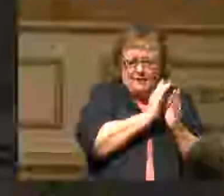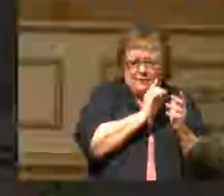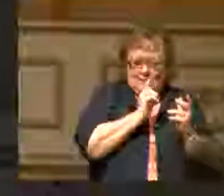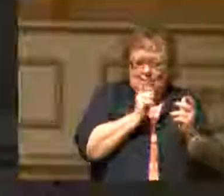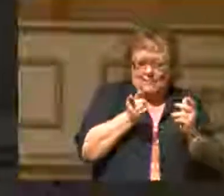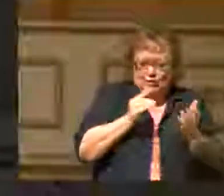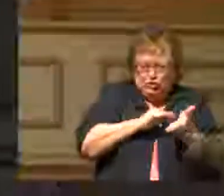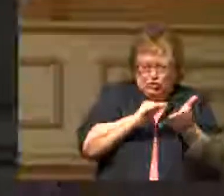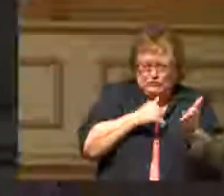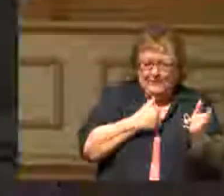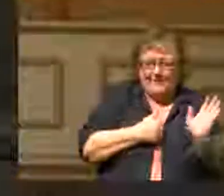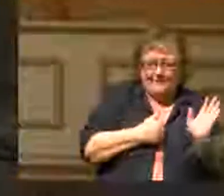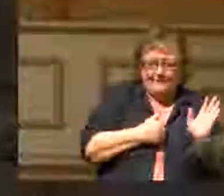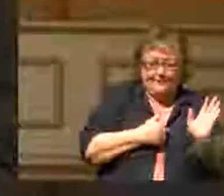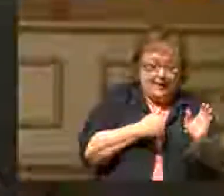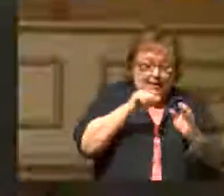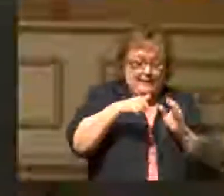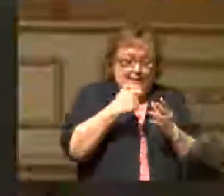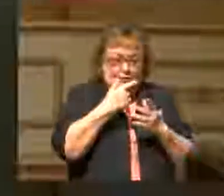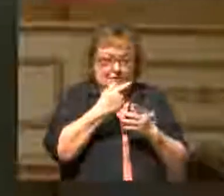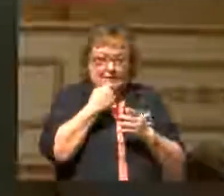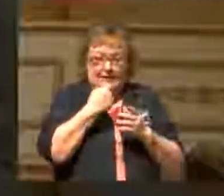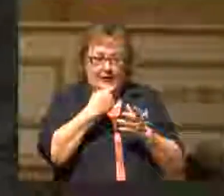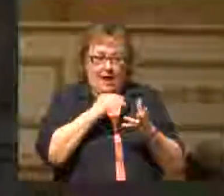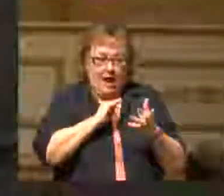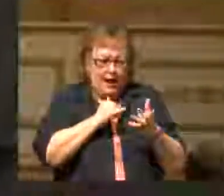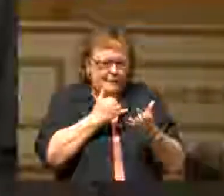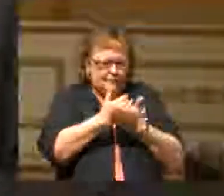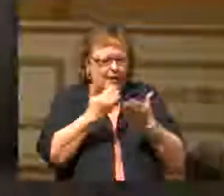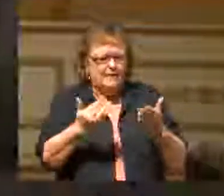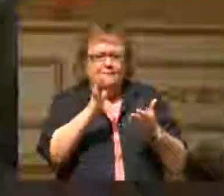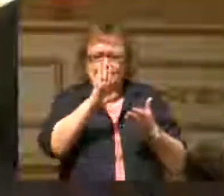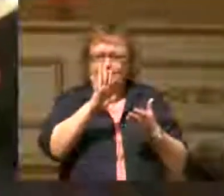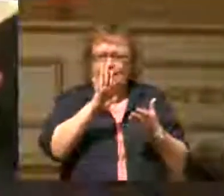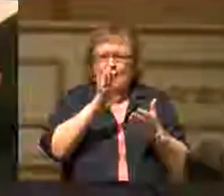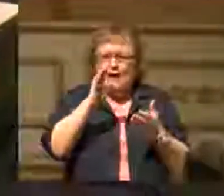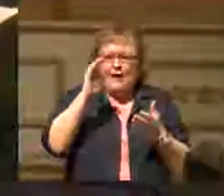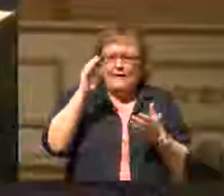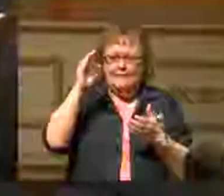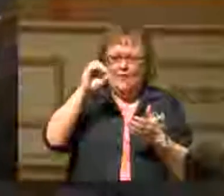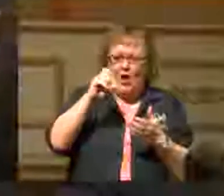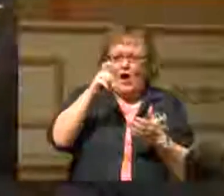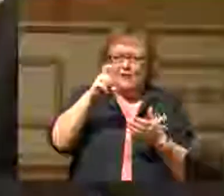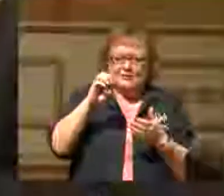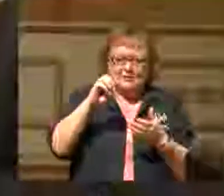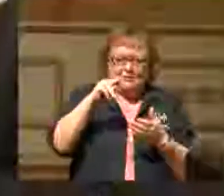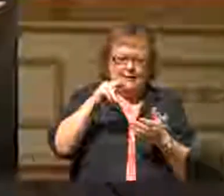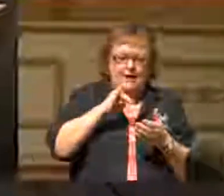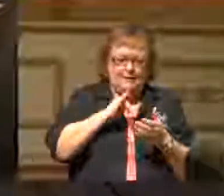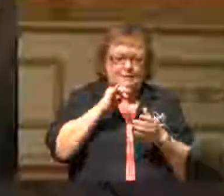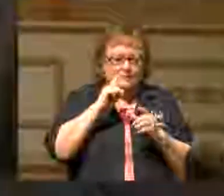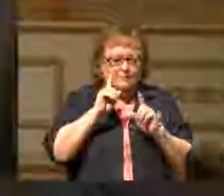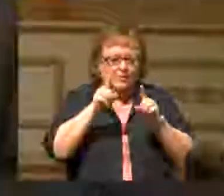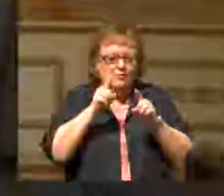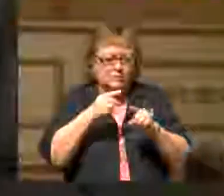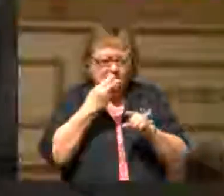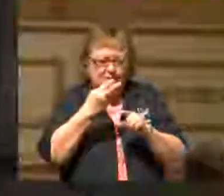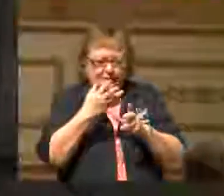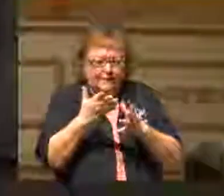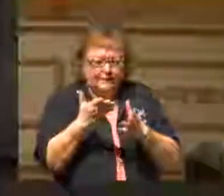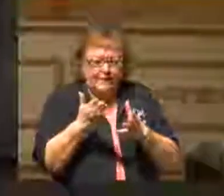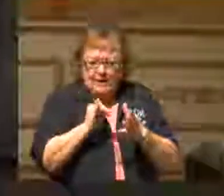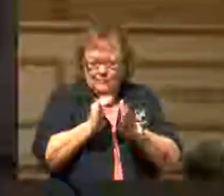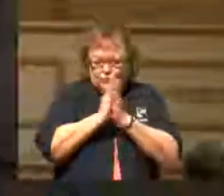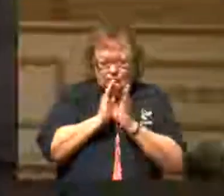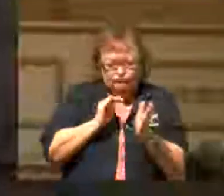excused. And another said, I have bought five yoke of oxen, and I go to prove them. I pray